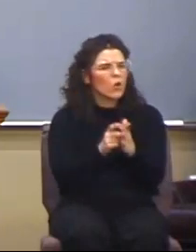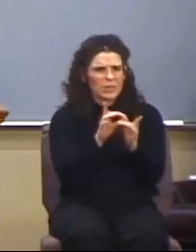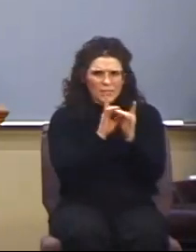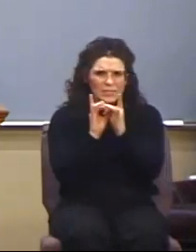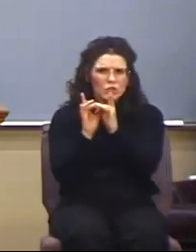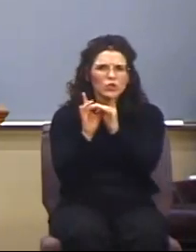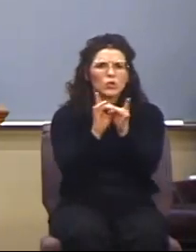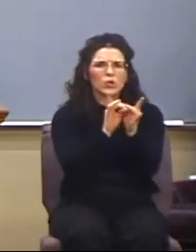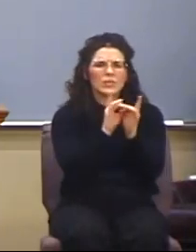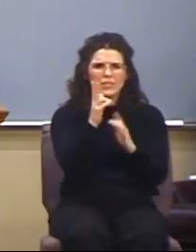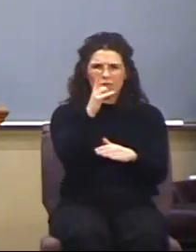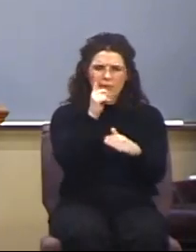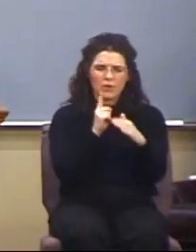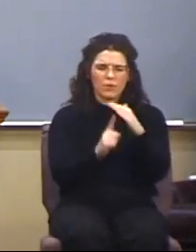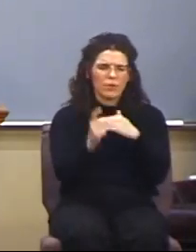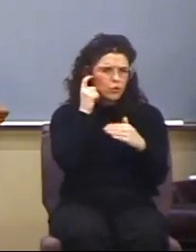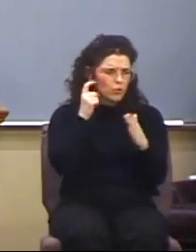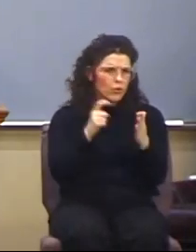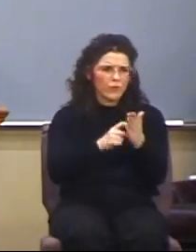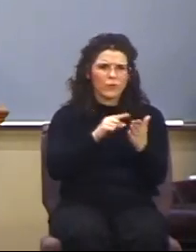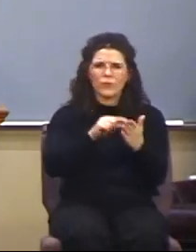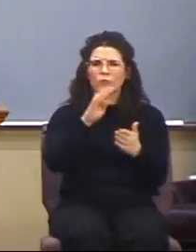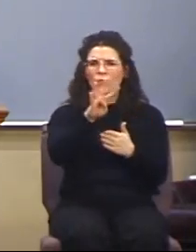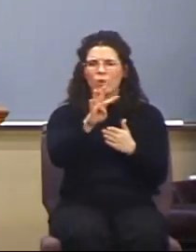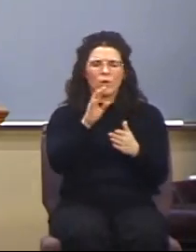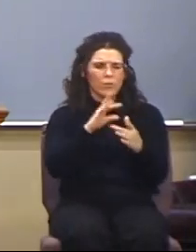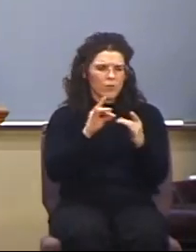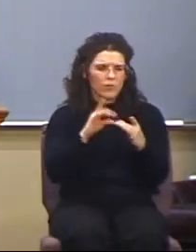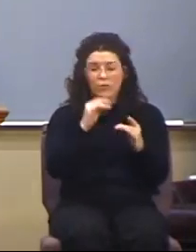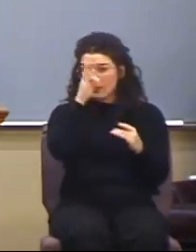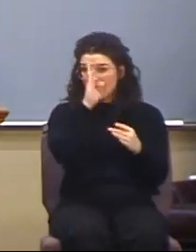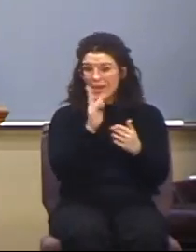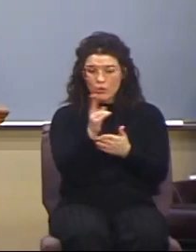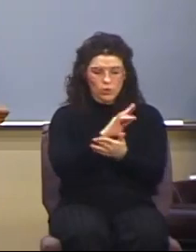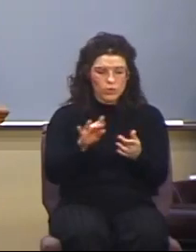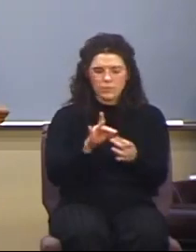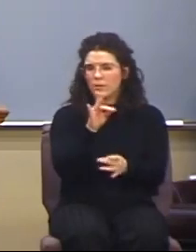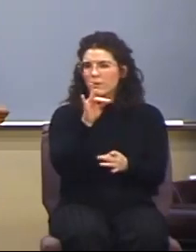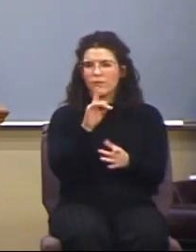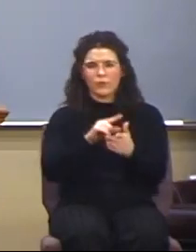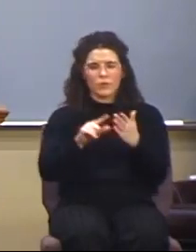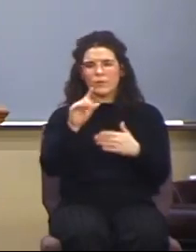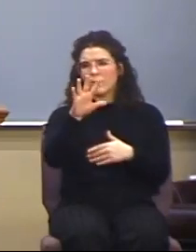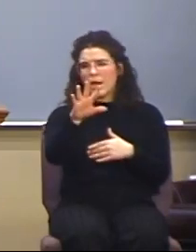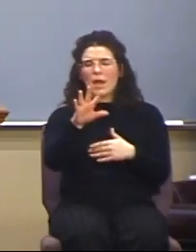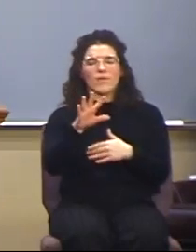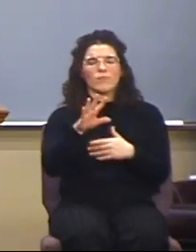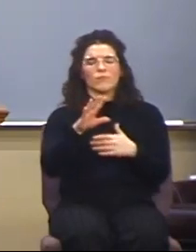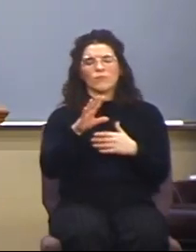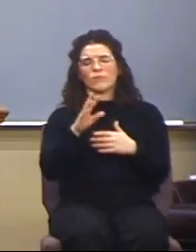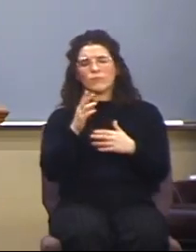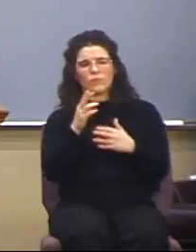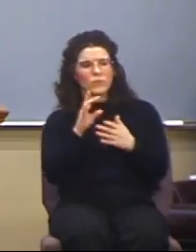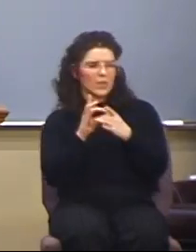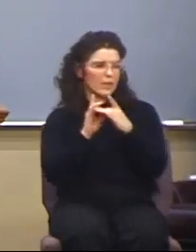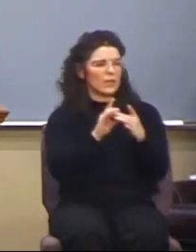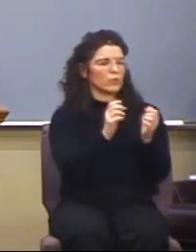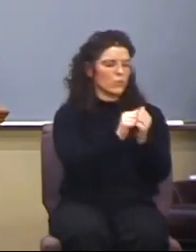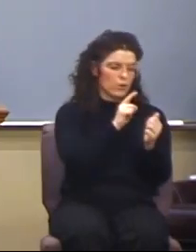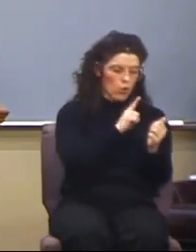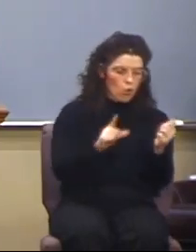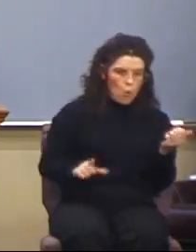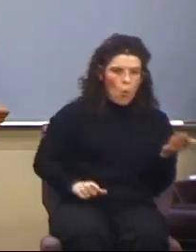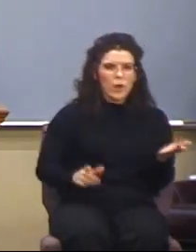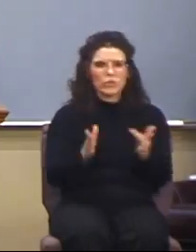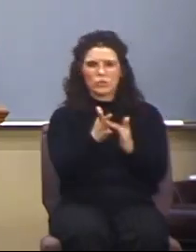Godhead. If you notice, verse 4, reference to God, the Holy Spirit. Verse 5, reference to the Lord, that is the Lord Jesus Christ,